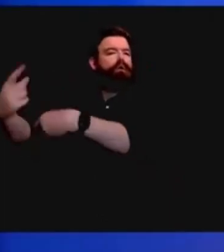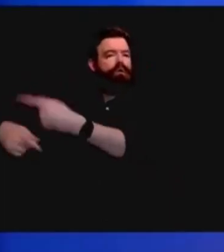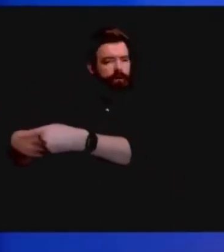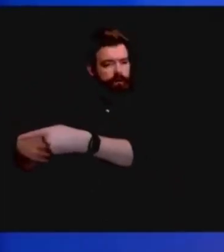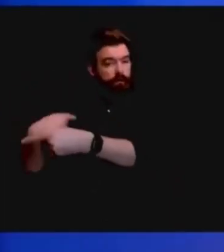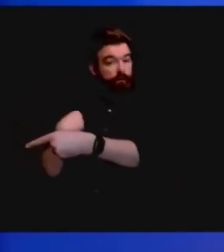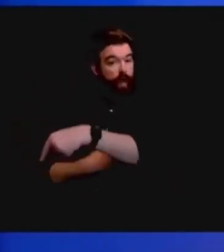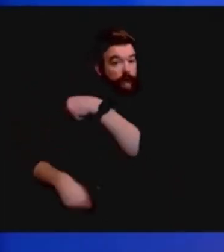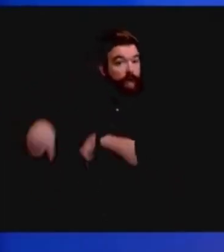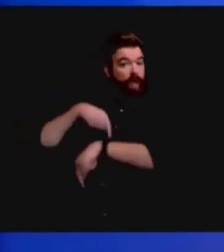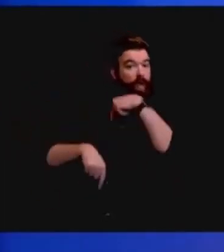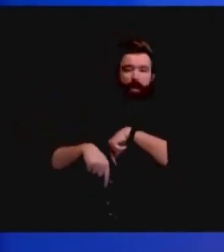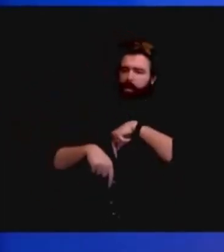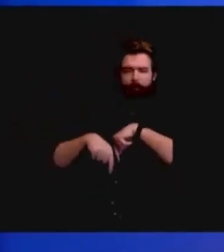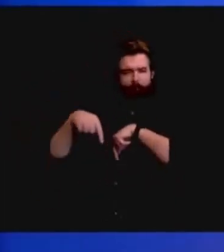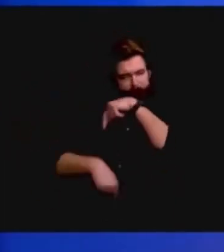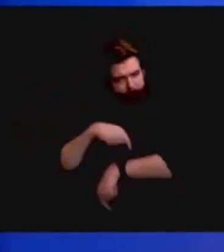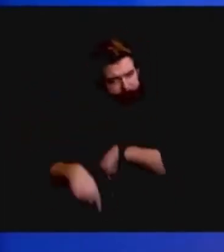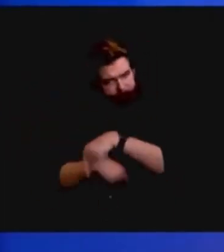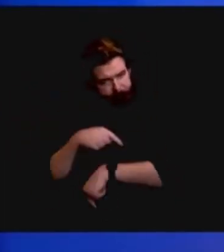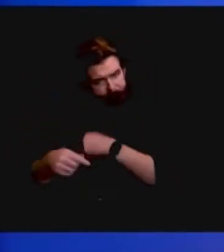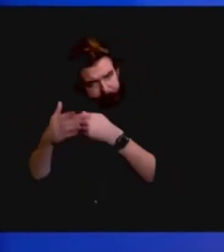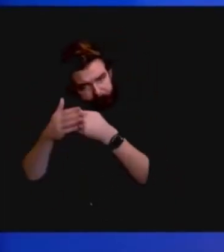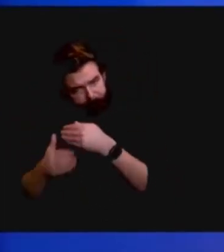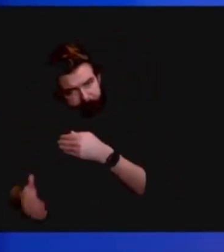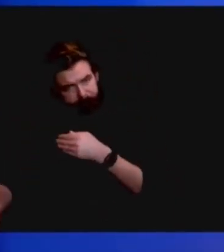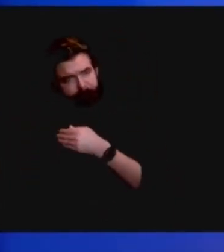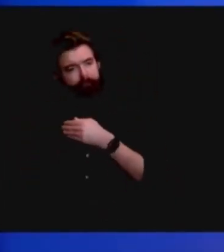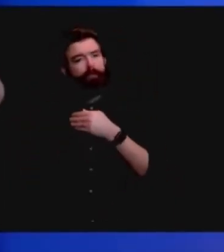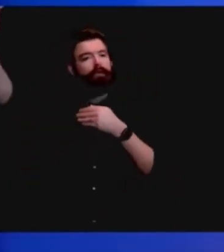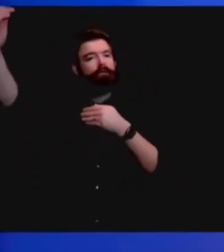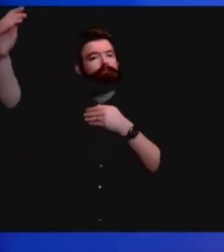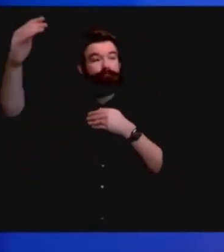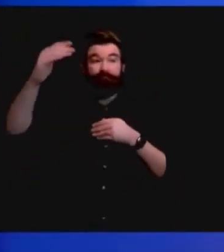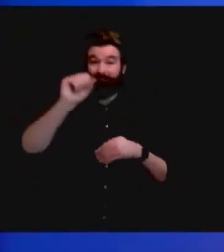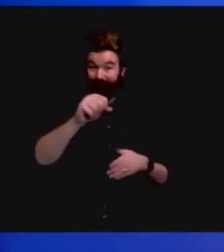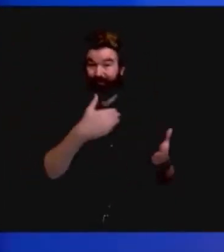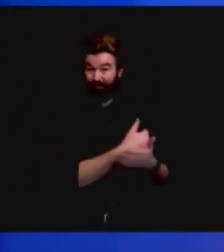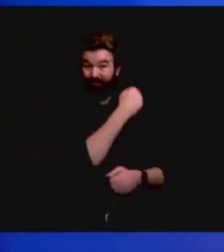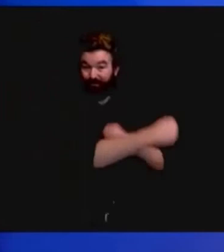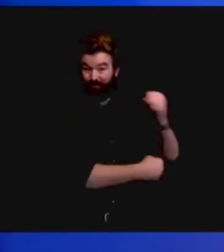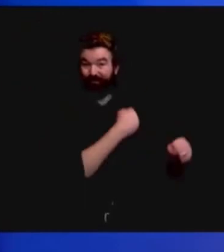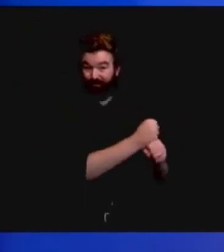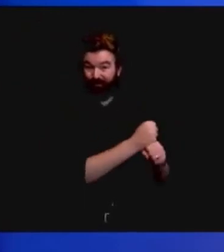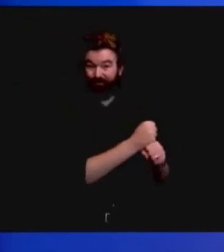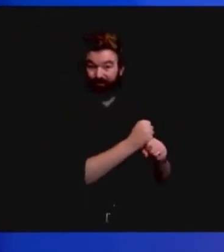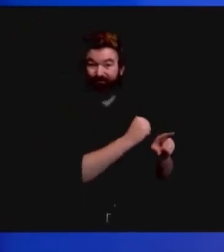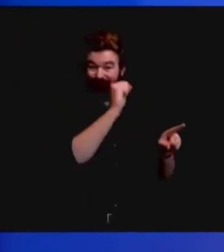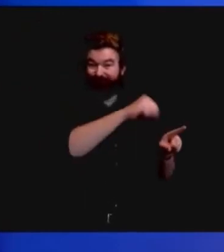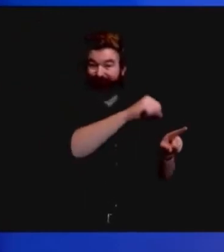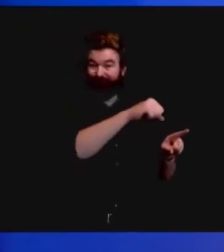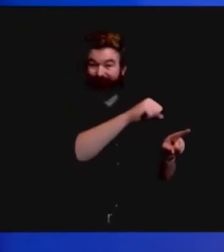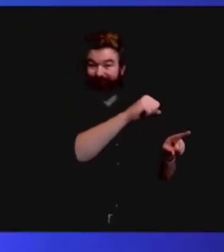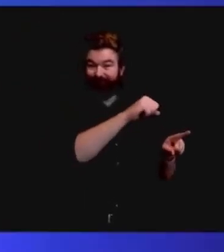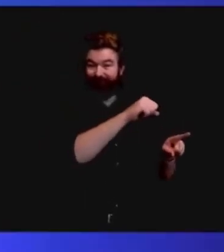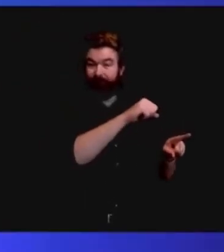Twelve days ago, we welcomed a new year. But while the calendar has changed, our mission has not.